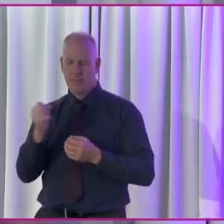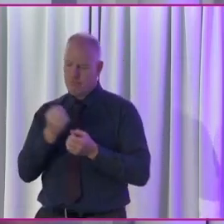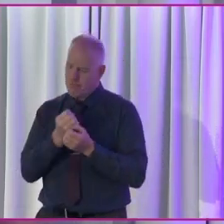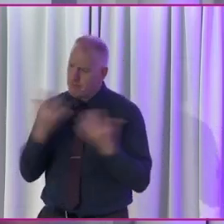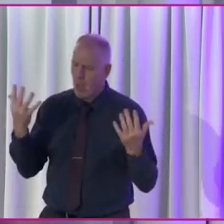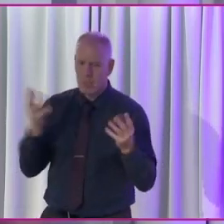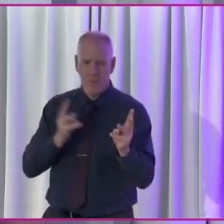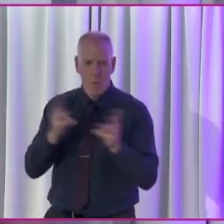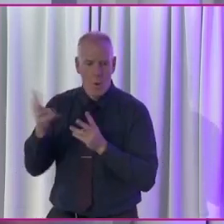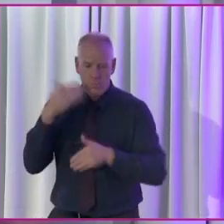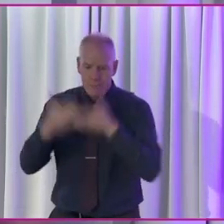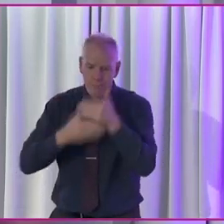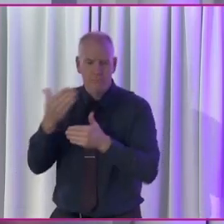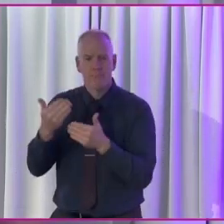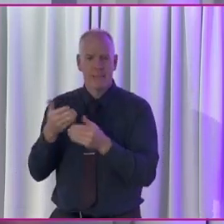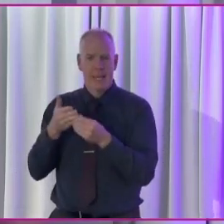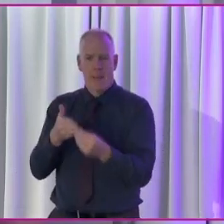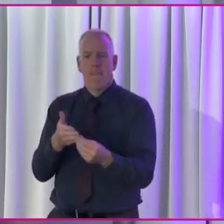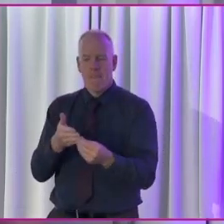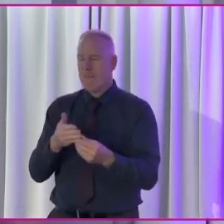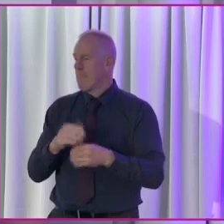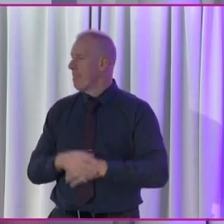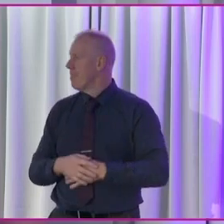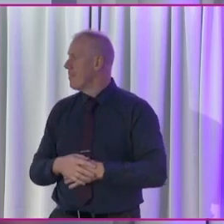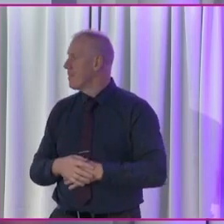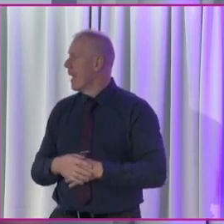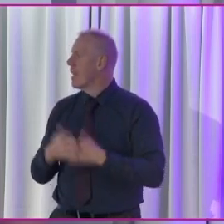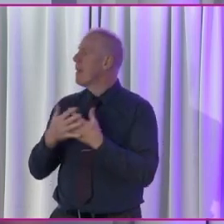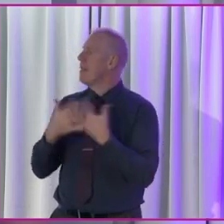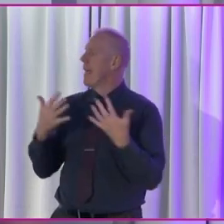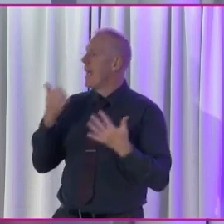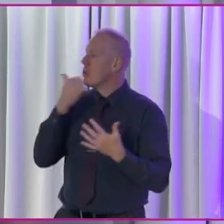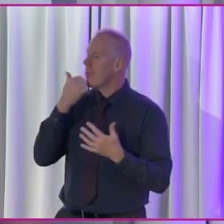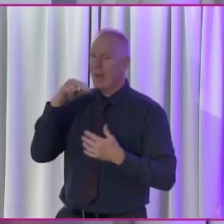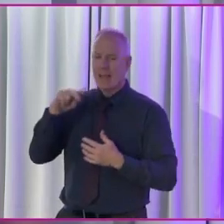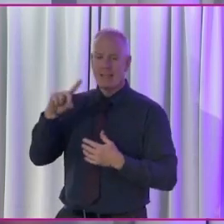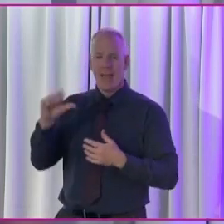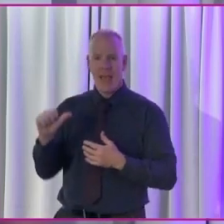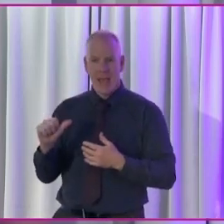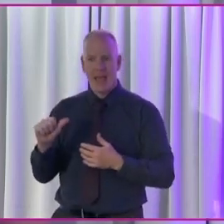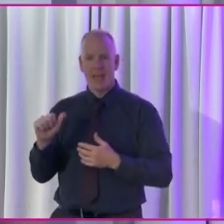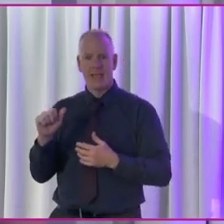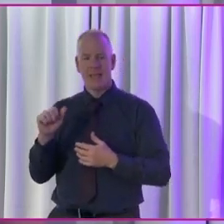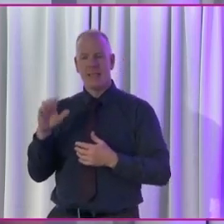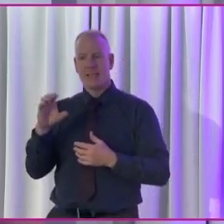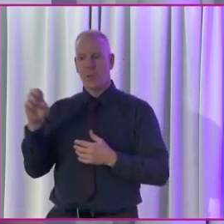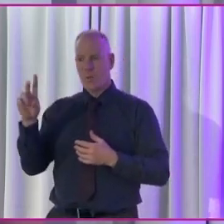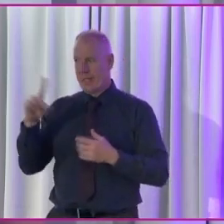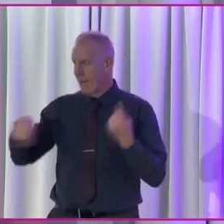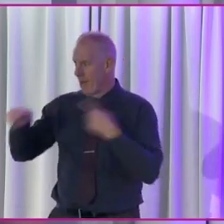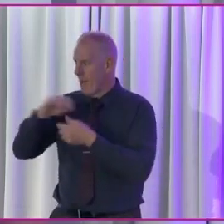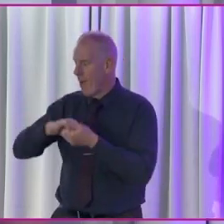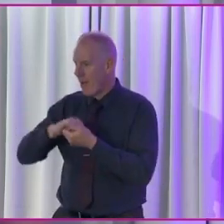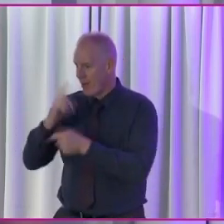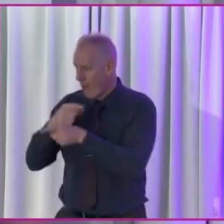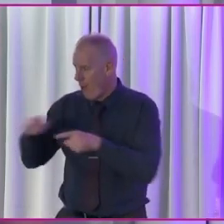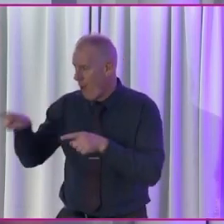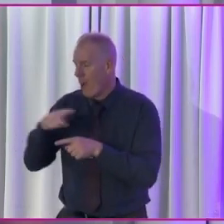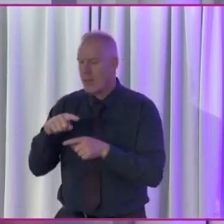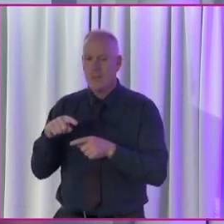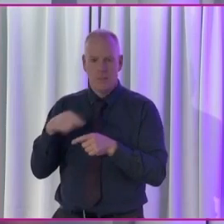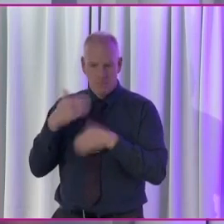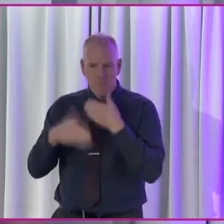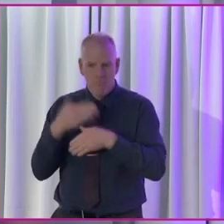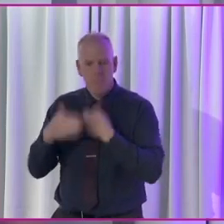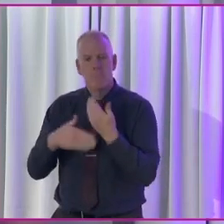amount of work in the lead up and today. And there are a large number of NDA and CUD colleagues around the room who've also been quietly